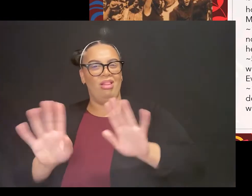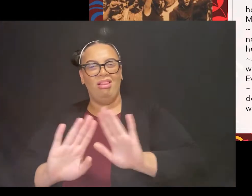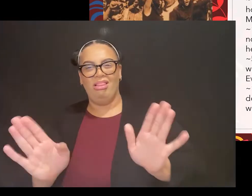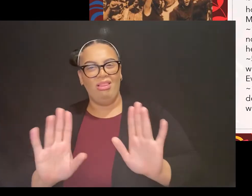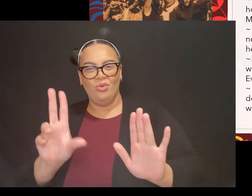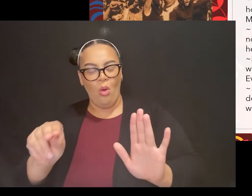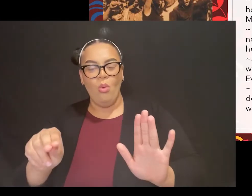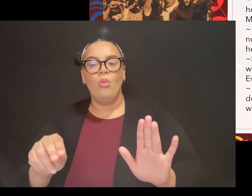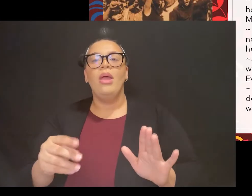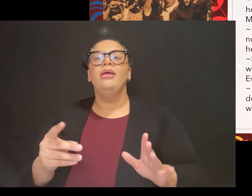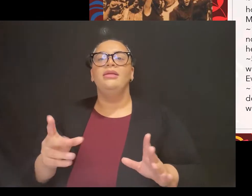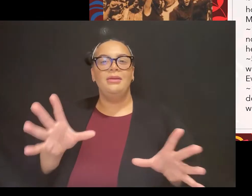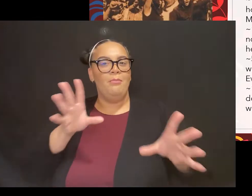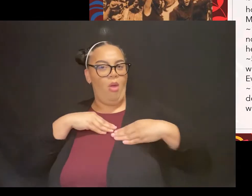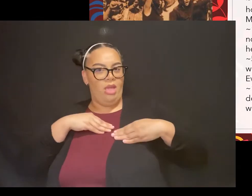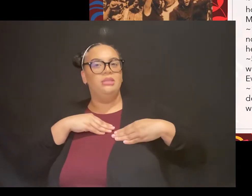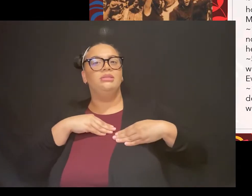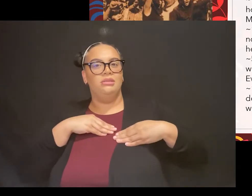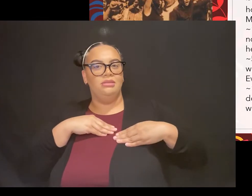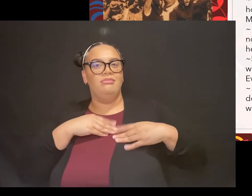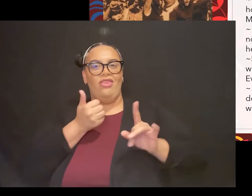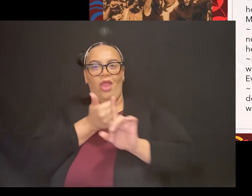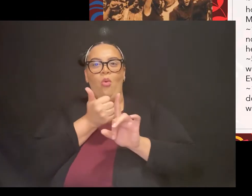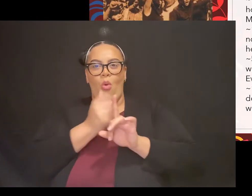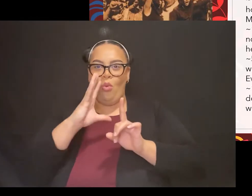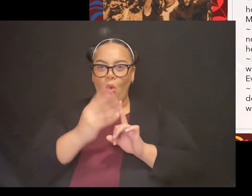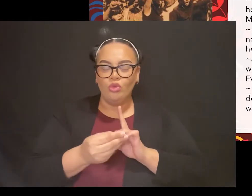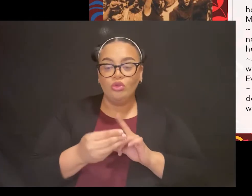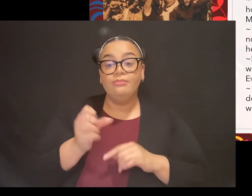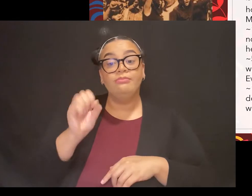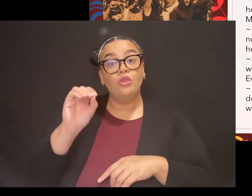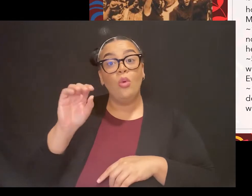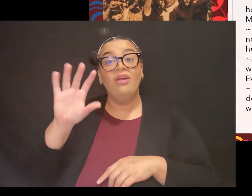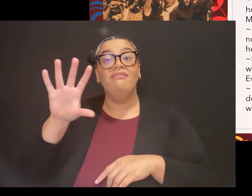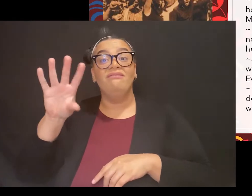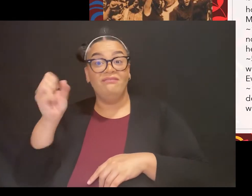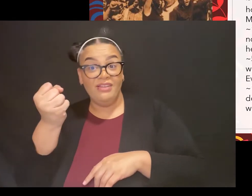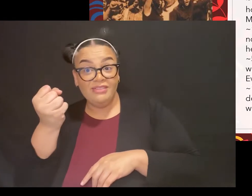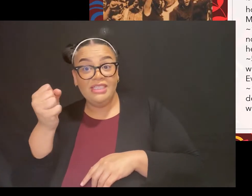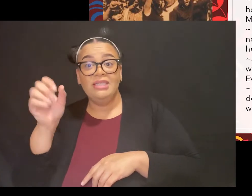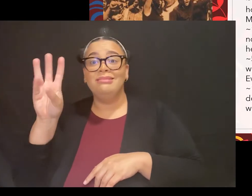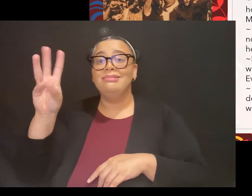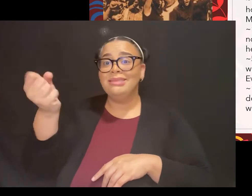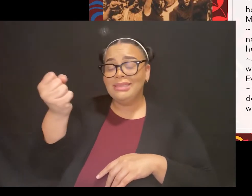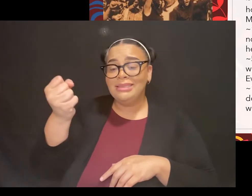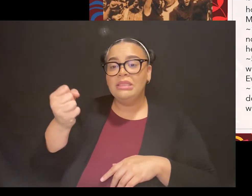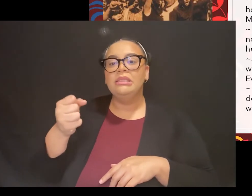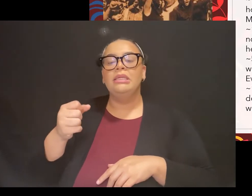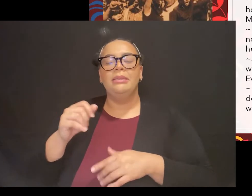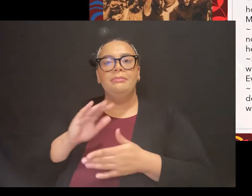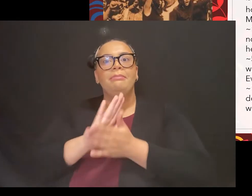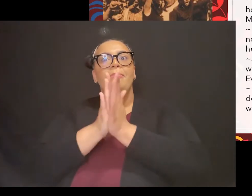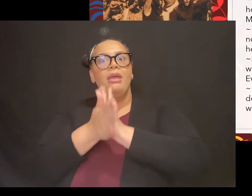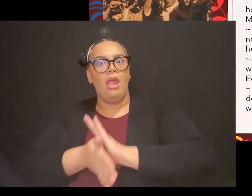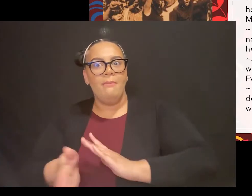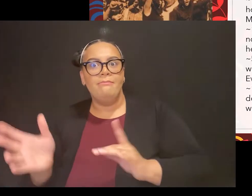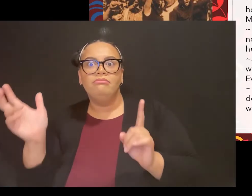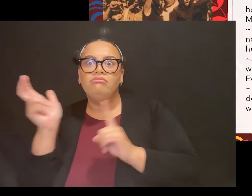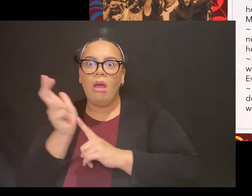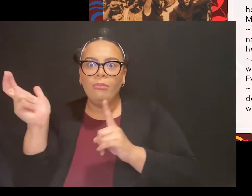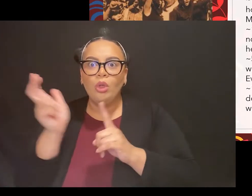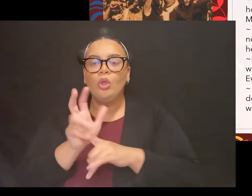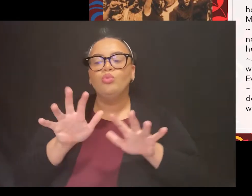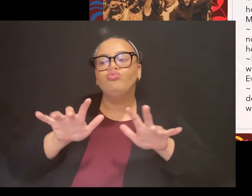60s, Cinco de Mayo became popular and widespread in the United States, first in the larger populated